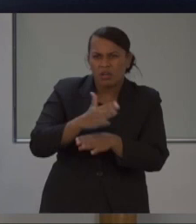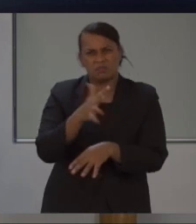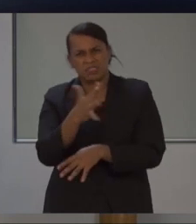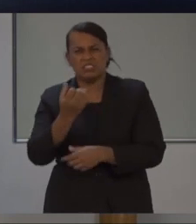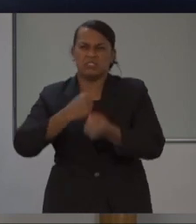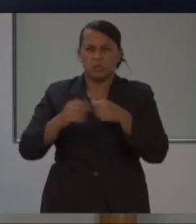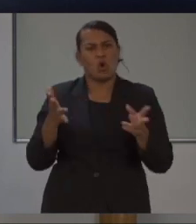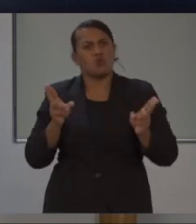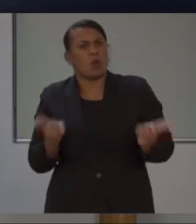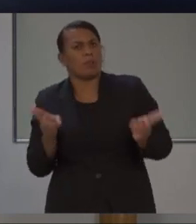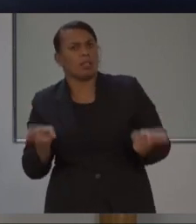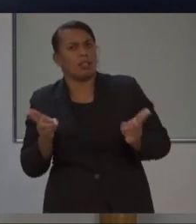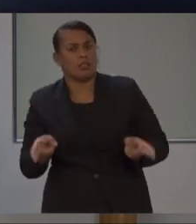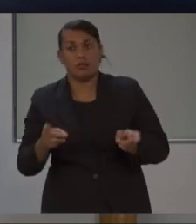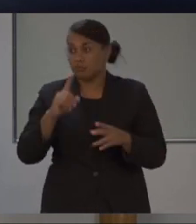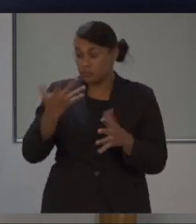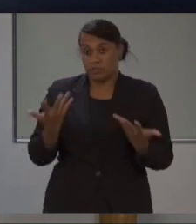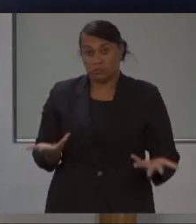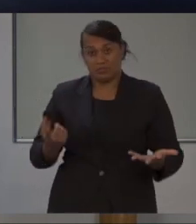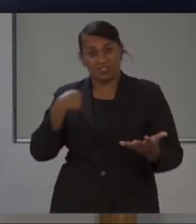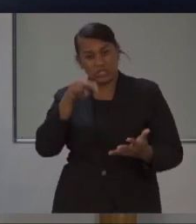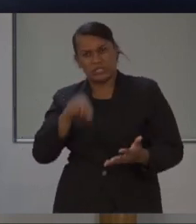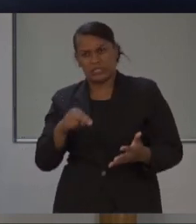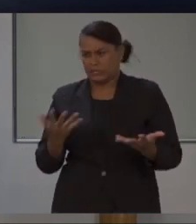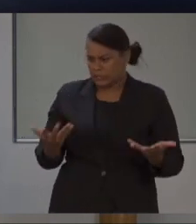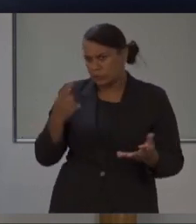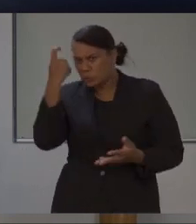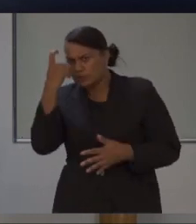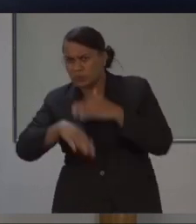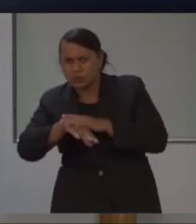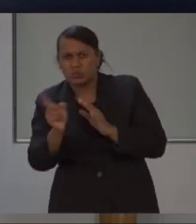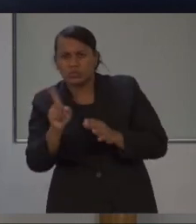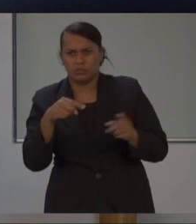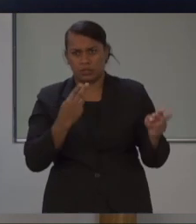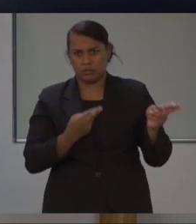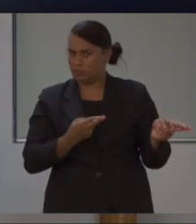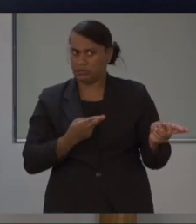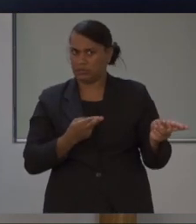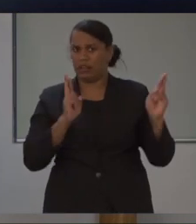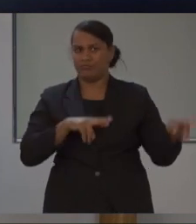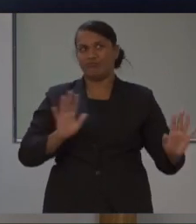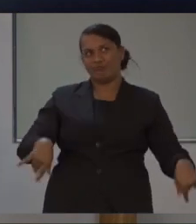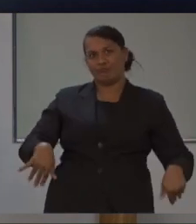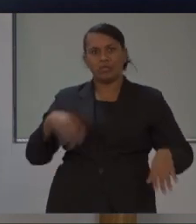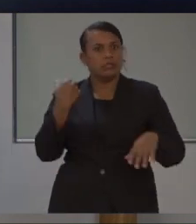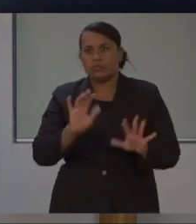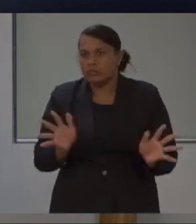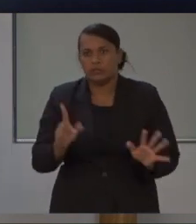match any relaxation of health protection directives with greater diligence in our day-to-day lives.